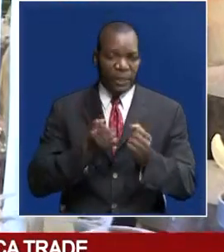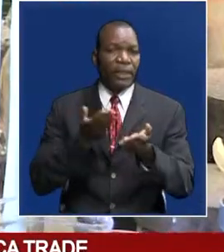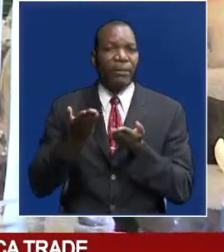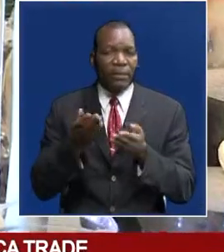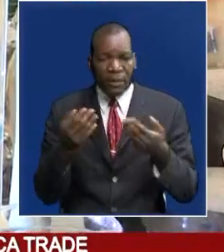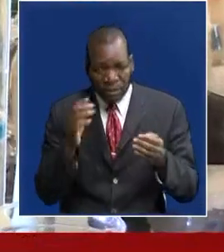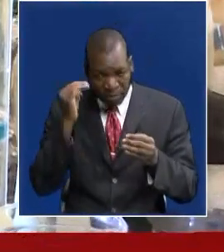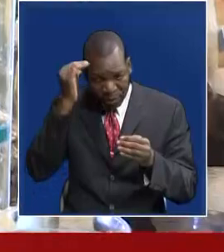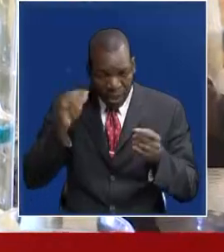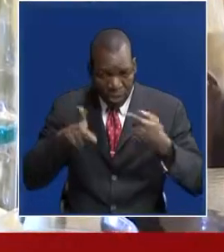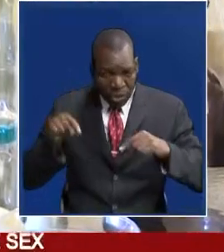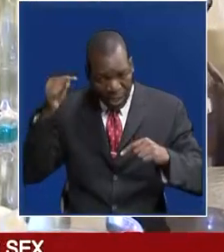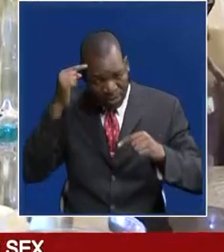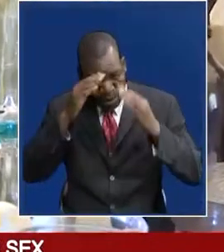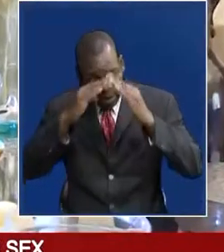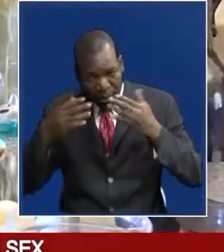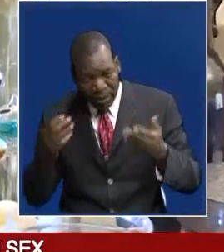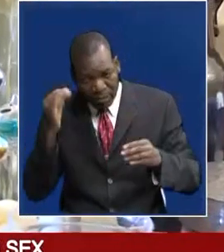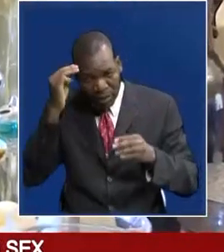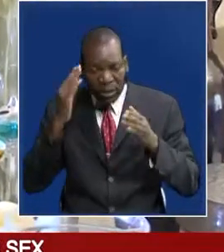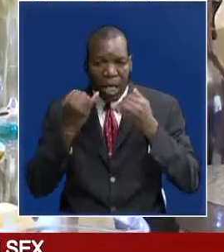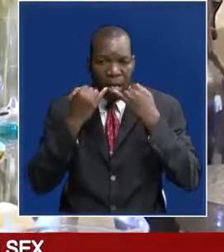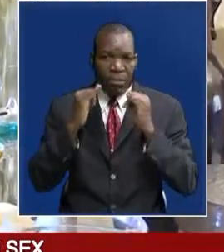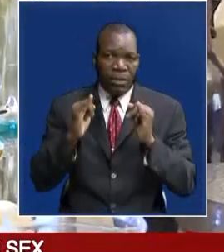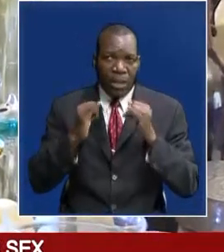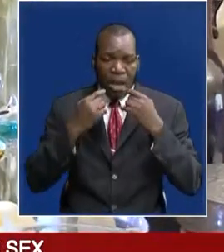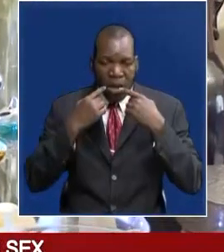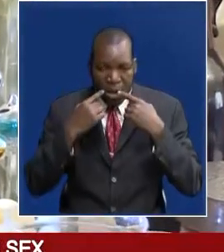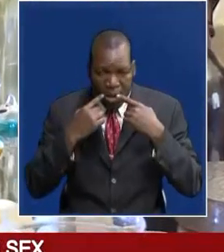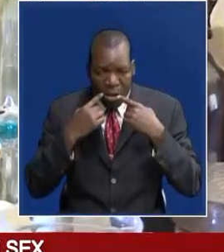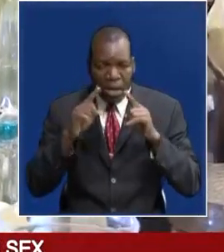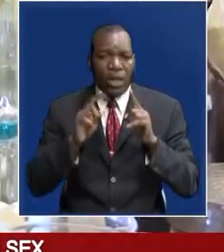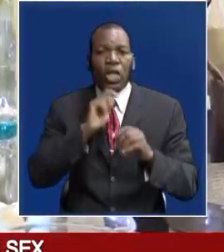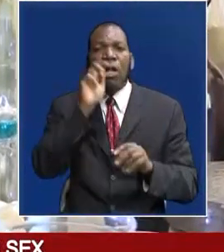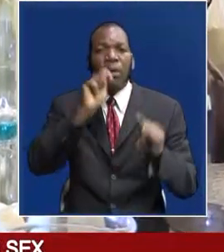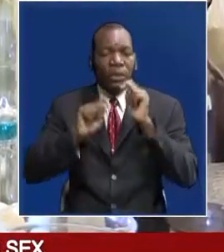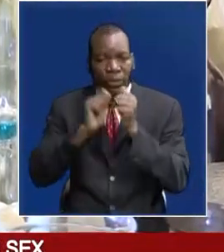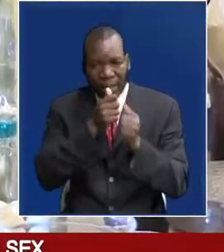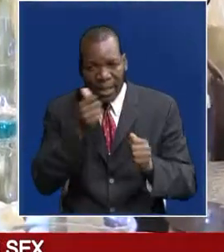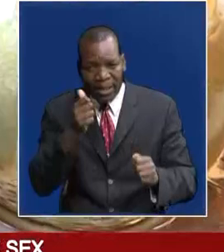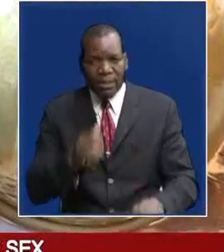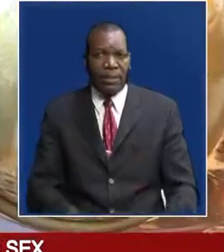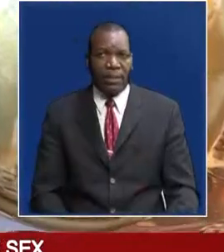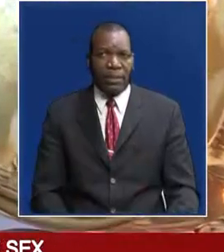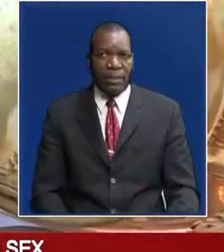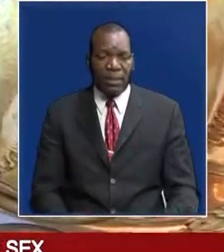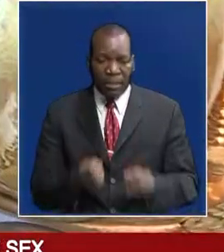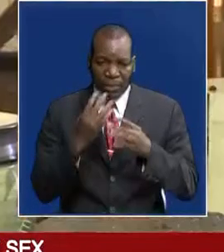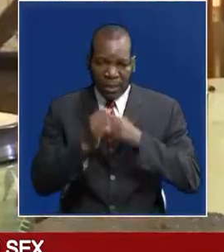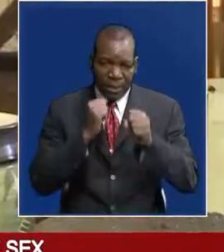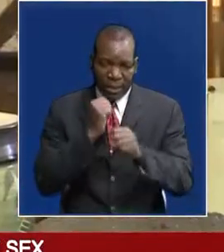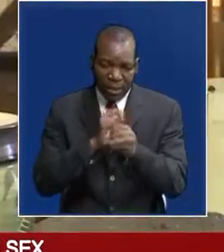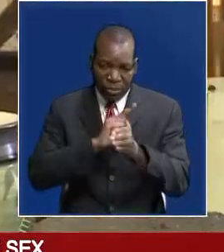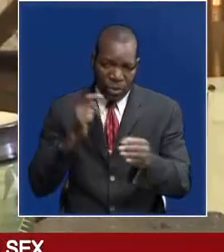Local Government and Housing, Minister of Information, Broadcasting and Tourism, among others. His career of many years is